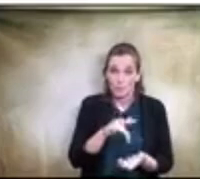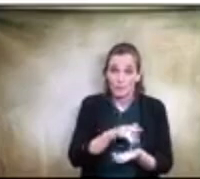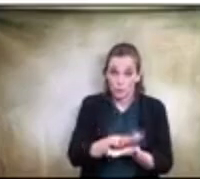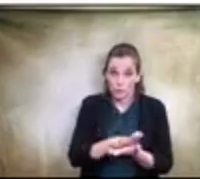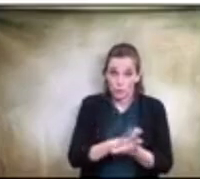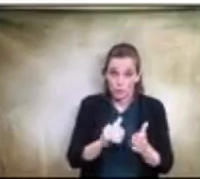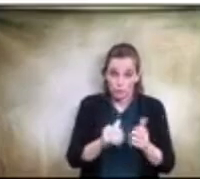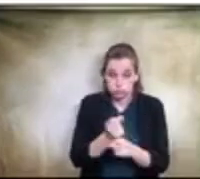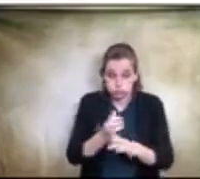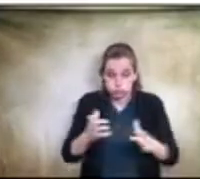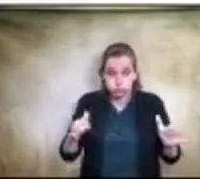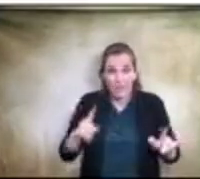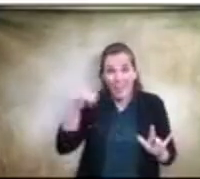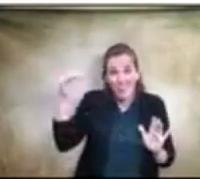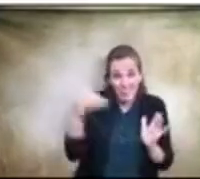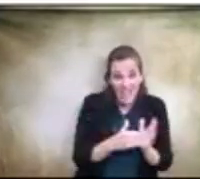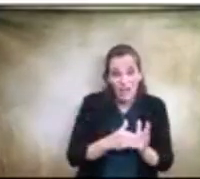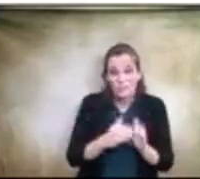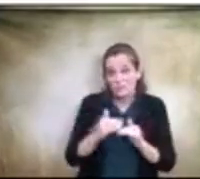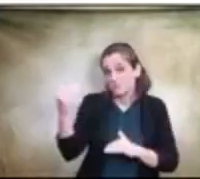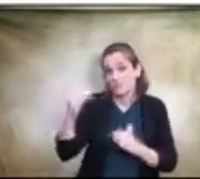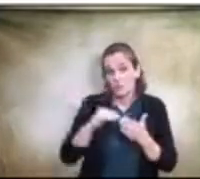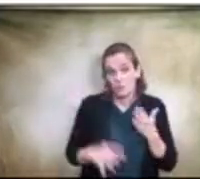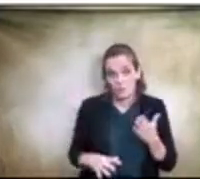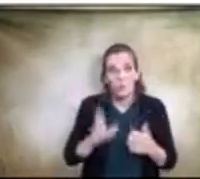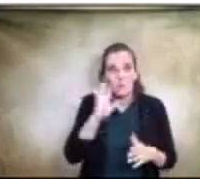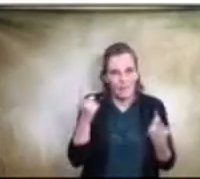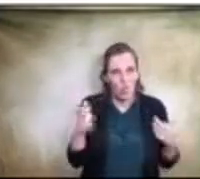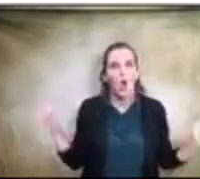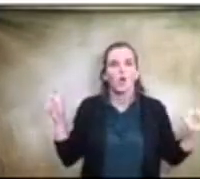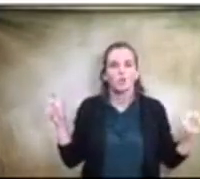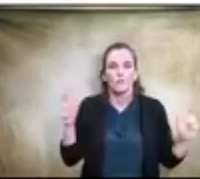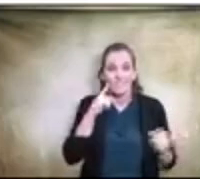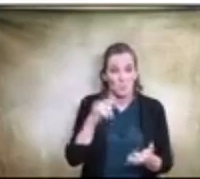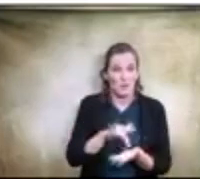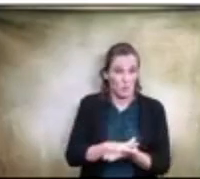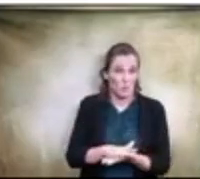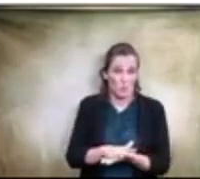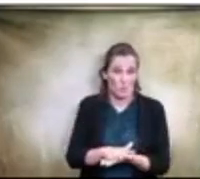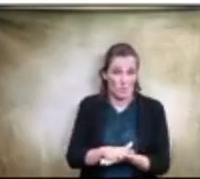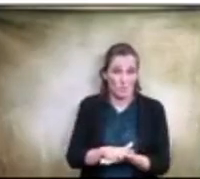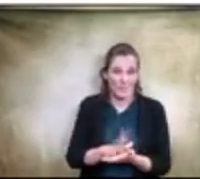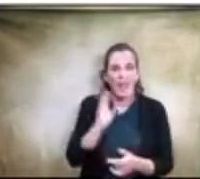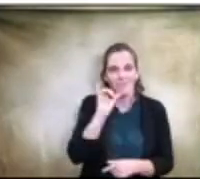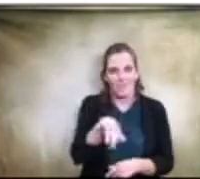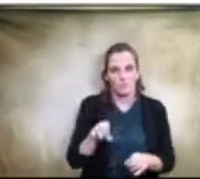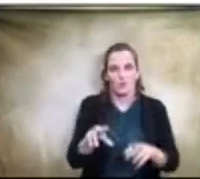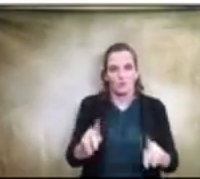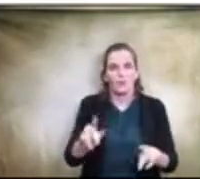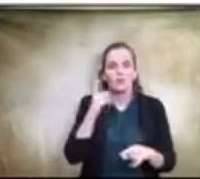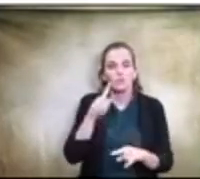plus scholars, which would be extremely large for a middle school. And this would be an opportunity to relieve that.